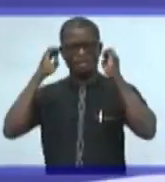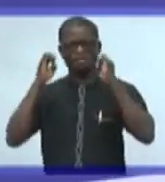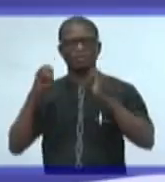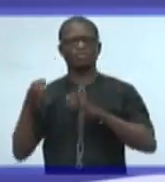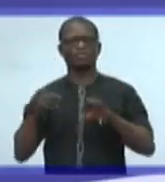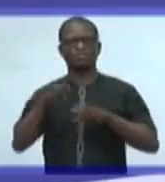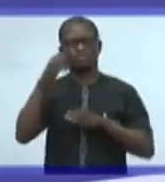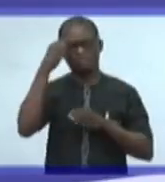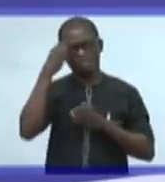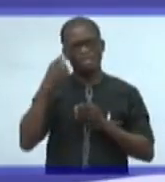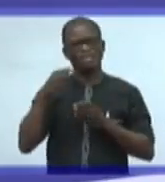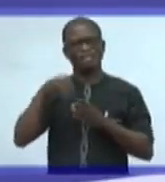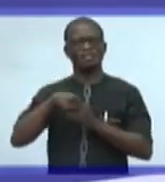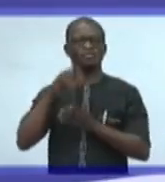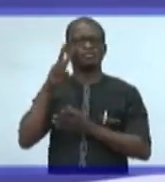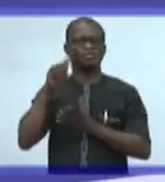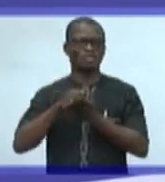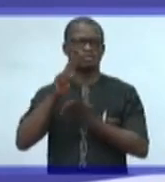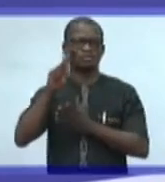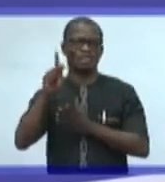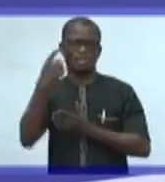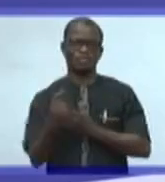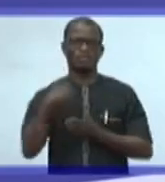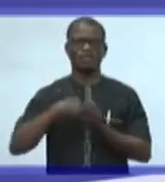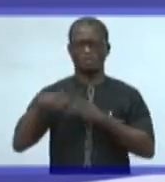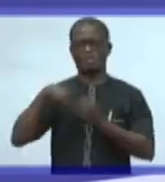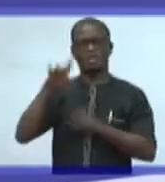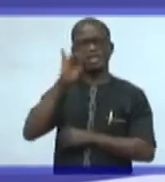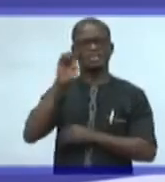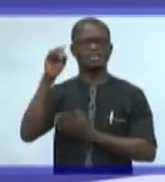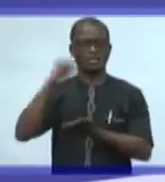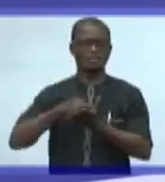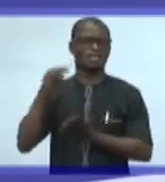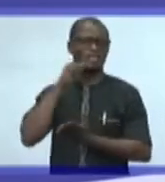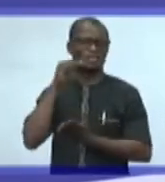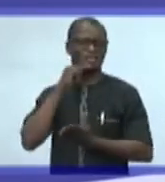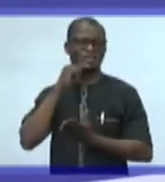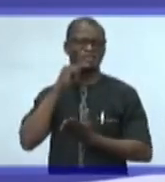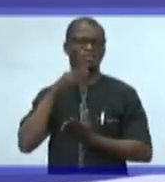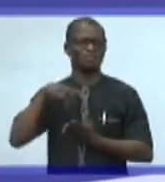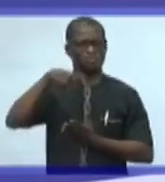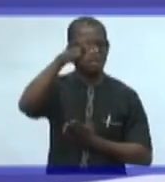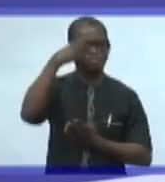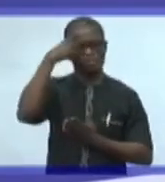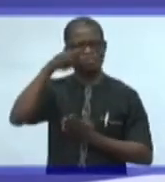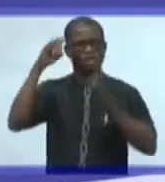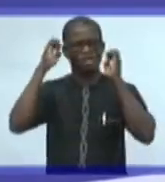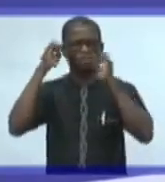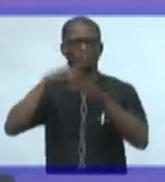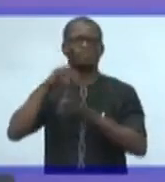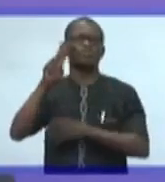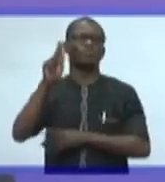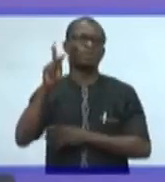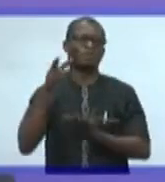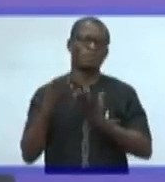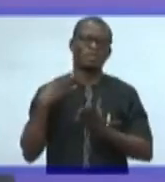alone in 2022 had almost 80,000 Nigeria go for education. The one